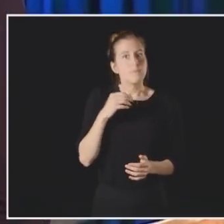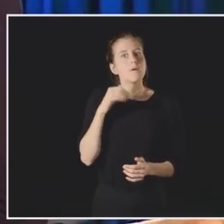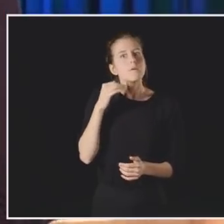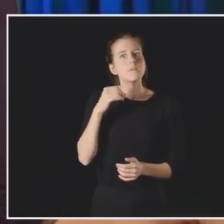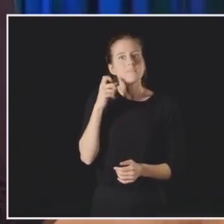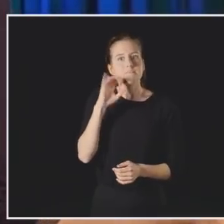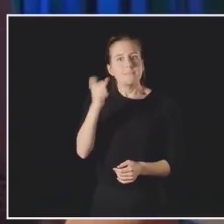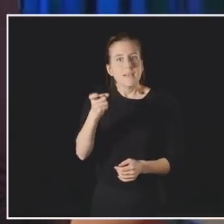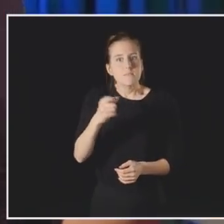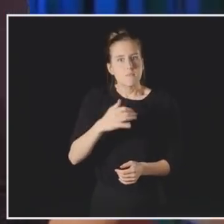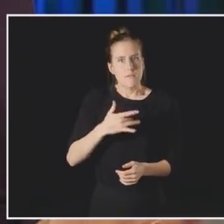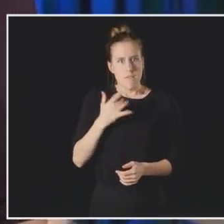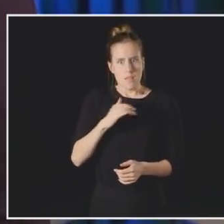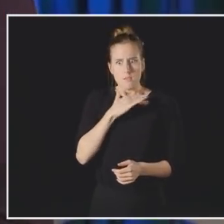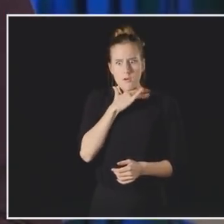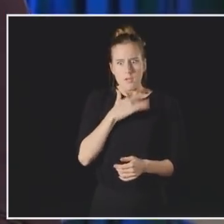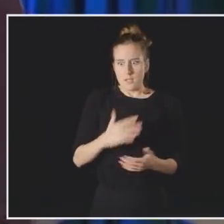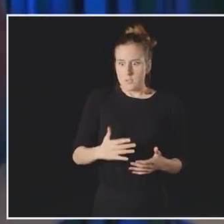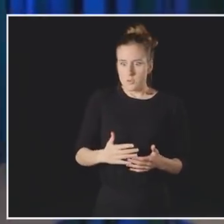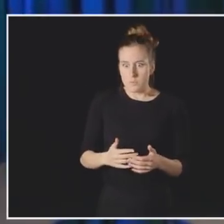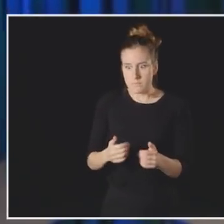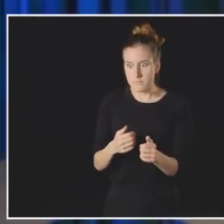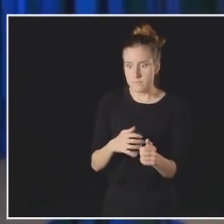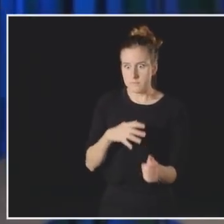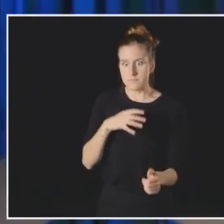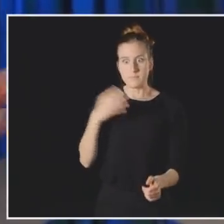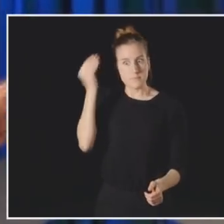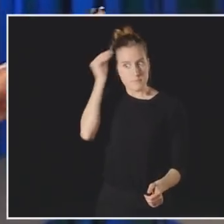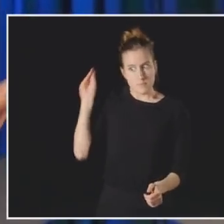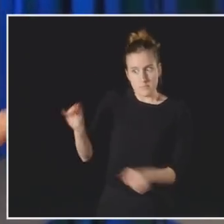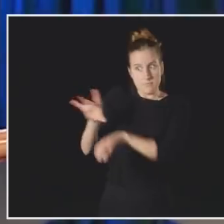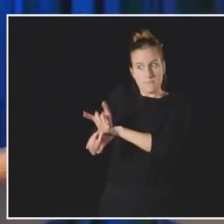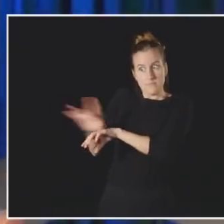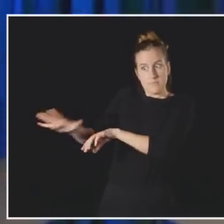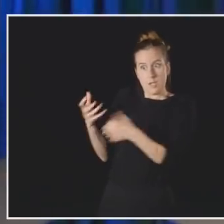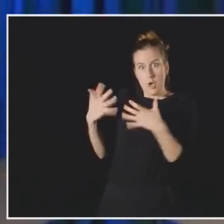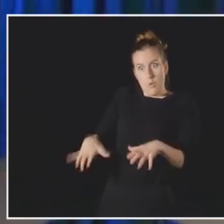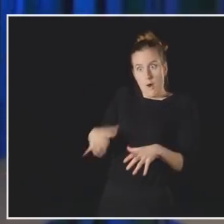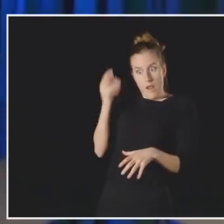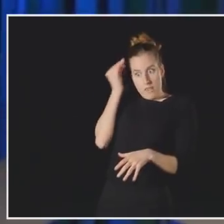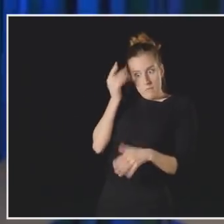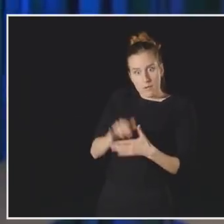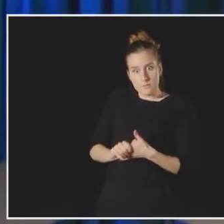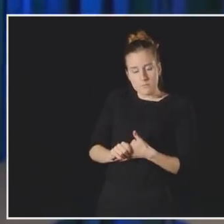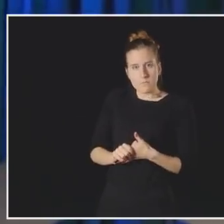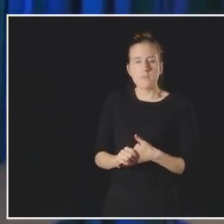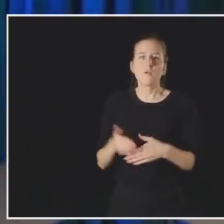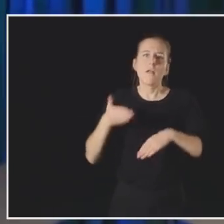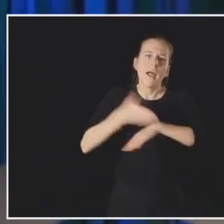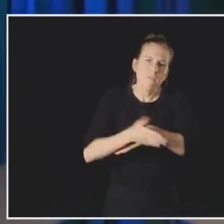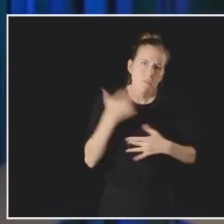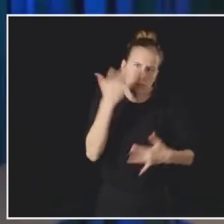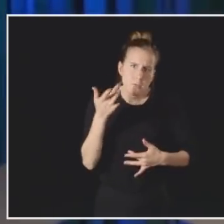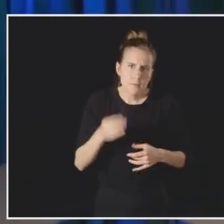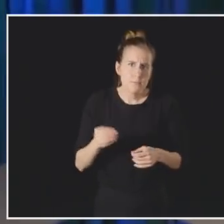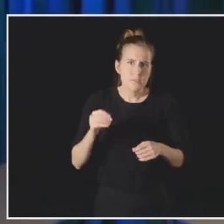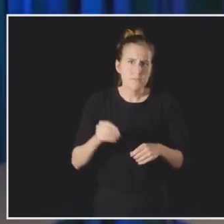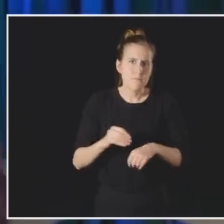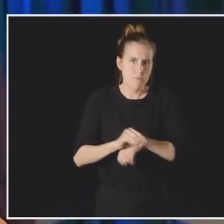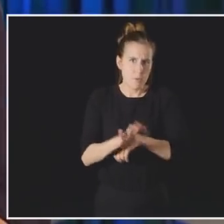as being especially shameful. So we don't talk about it or want to think about it until after symptoms occur.